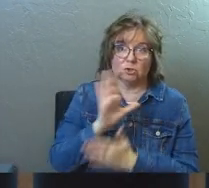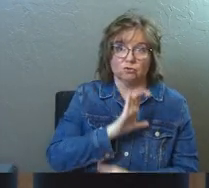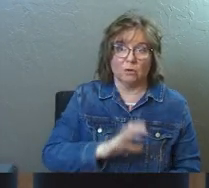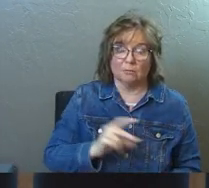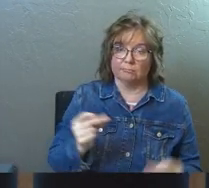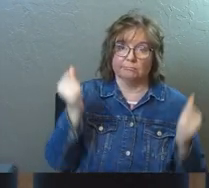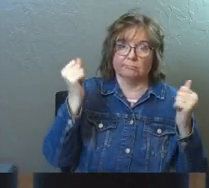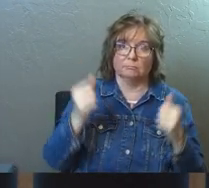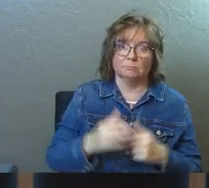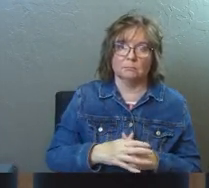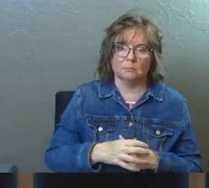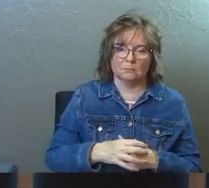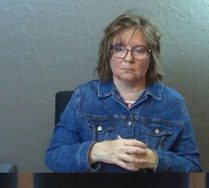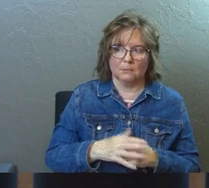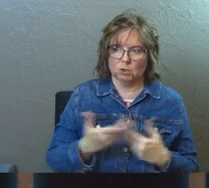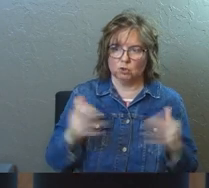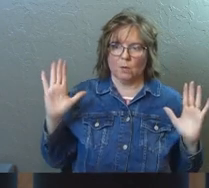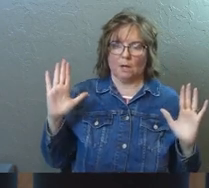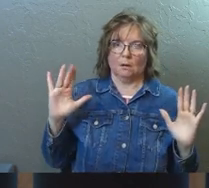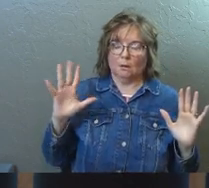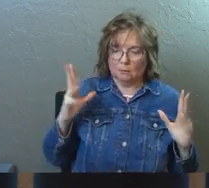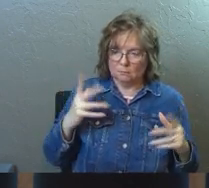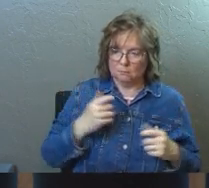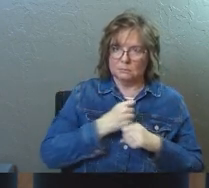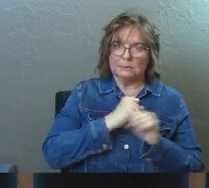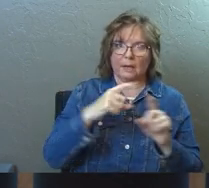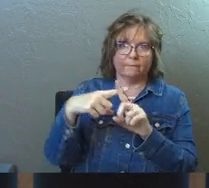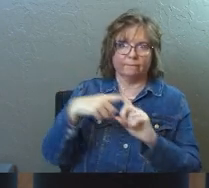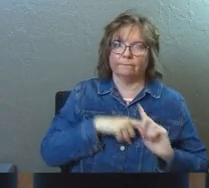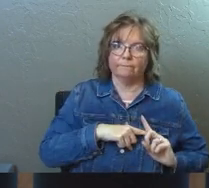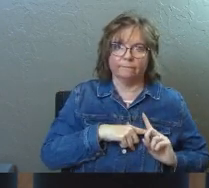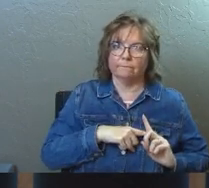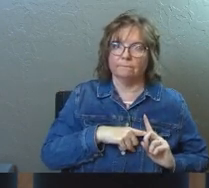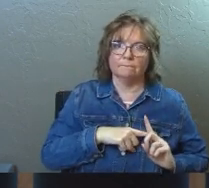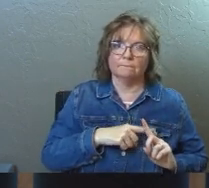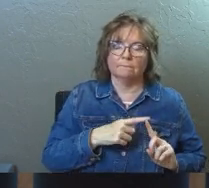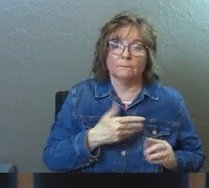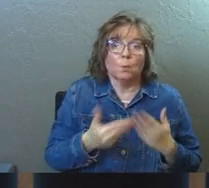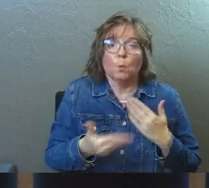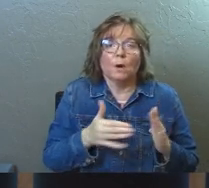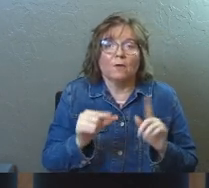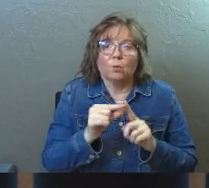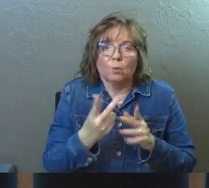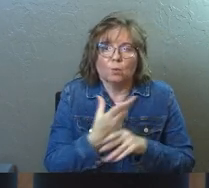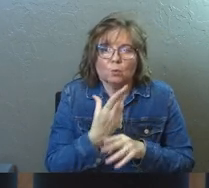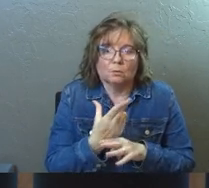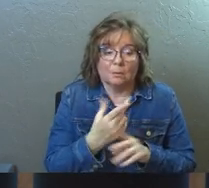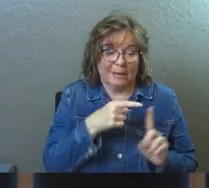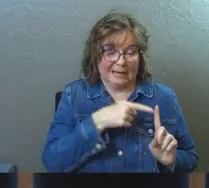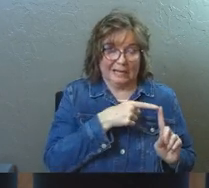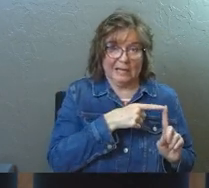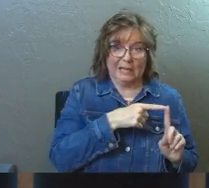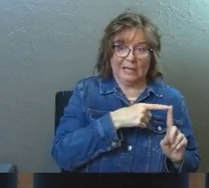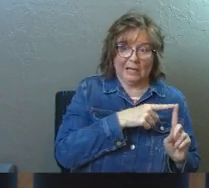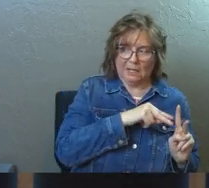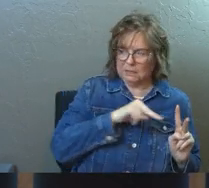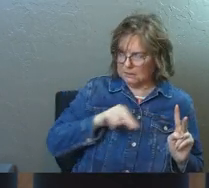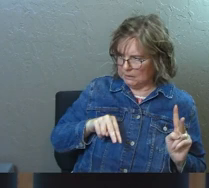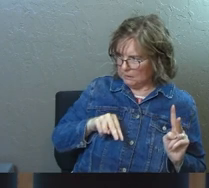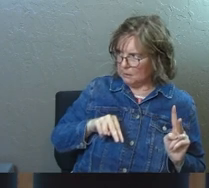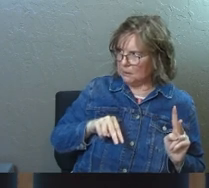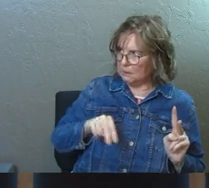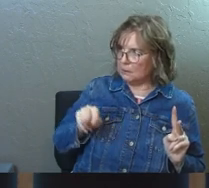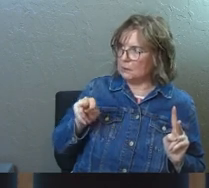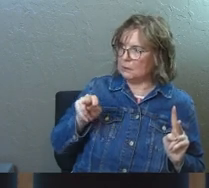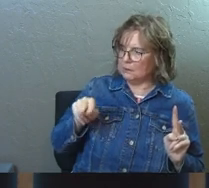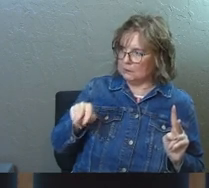Christ. He surrenders. He gets saved. Pick, pick whatever words you want, but he believes. And